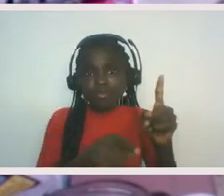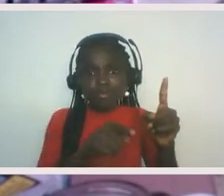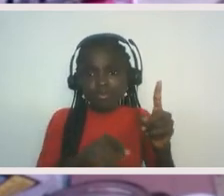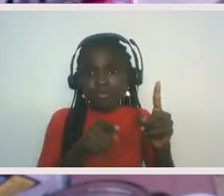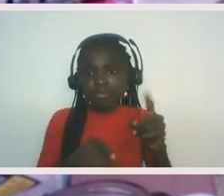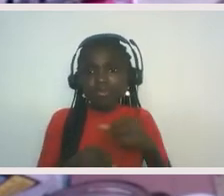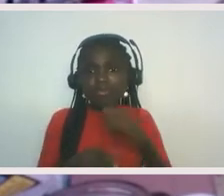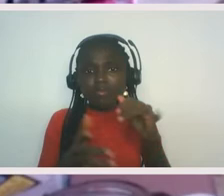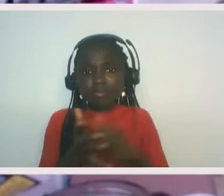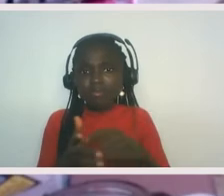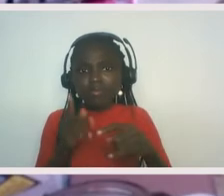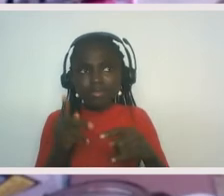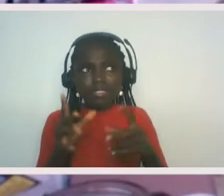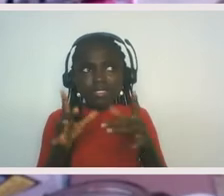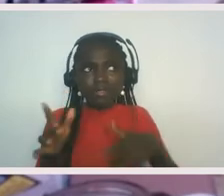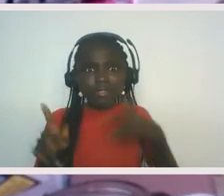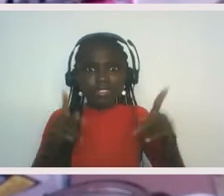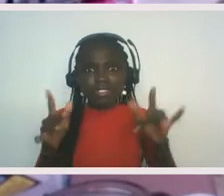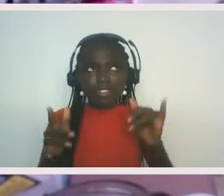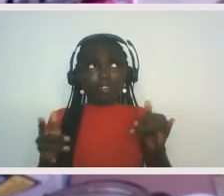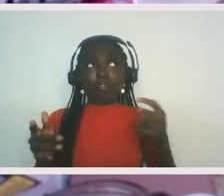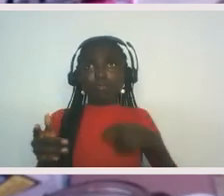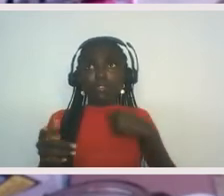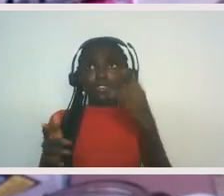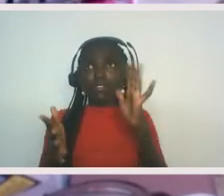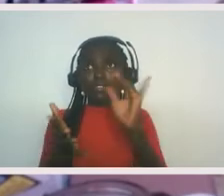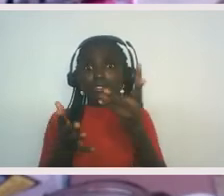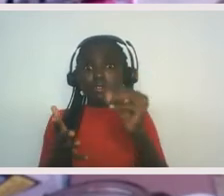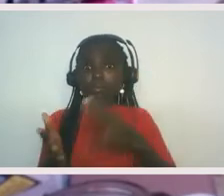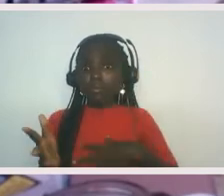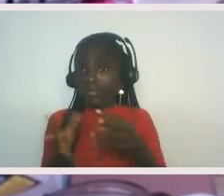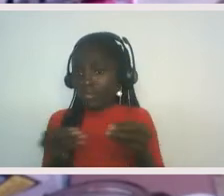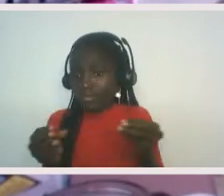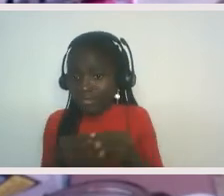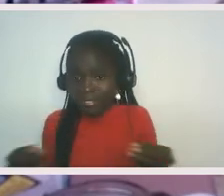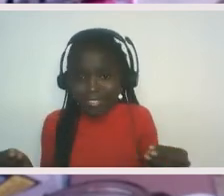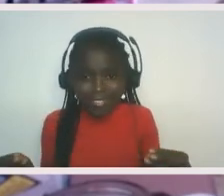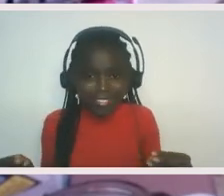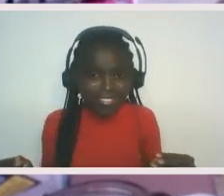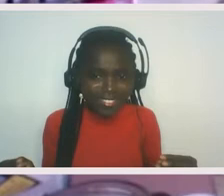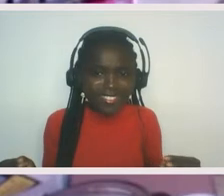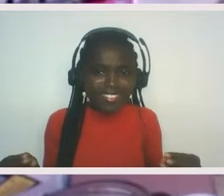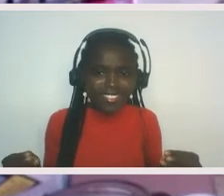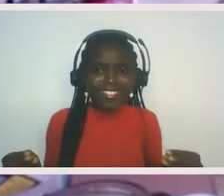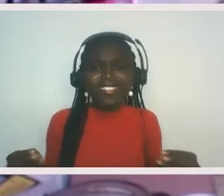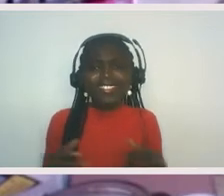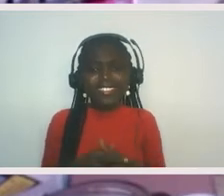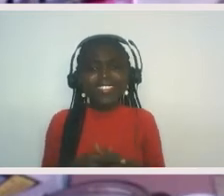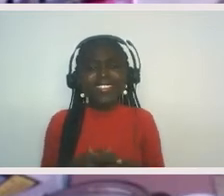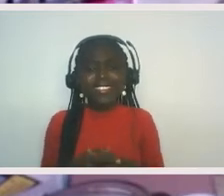when I would tell them my stories, like, girl, are you okay? And I'm like, huh, you know, I'm not, that's really good point.